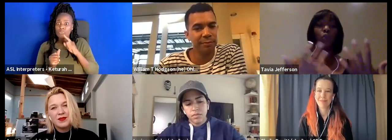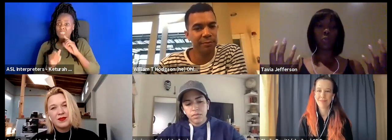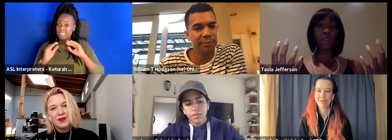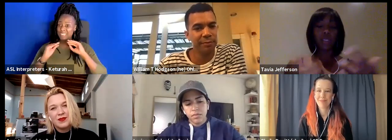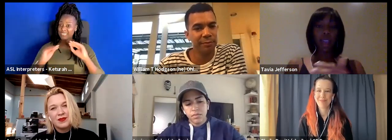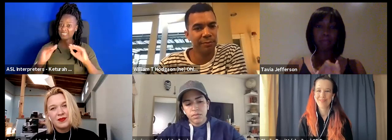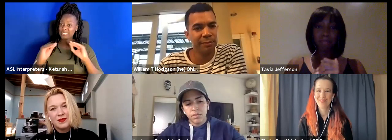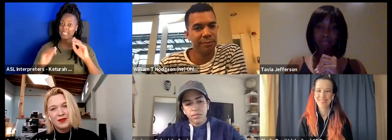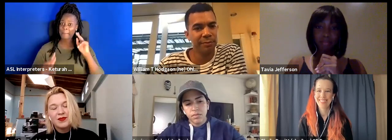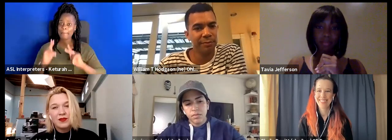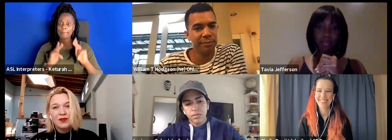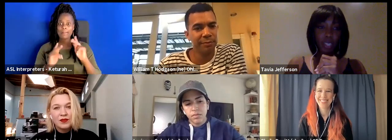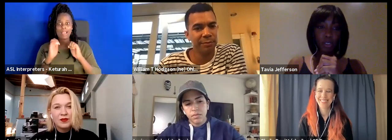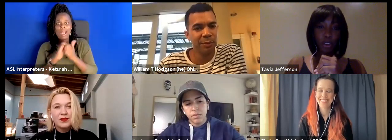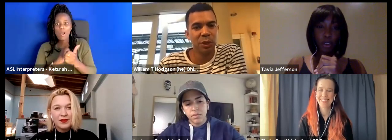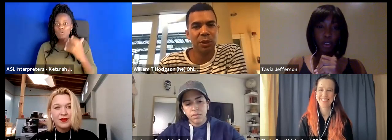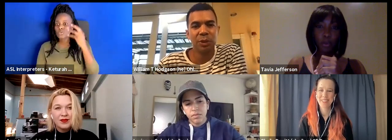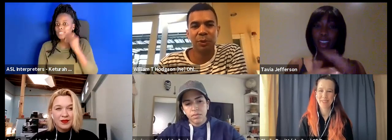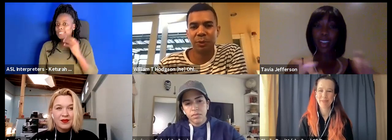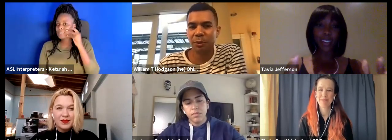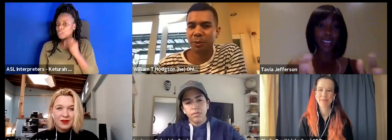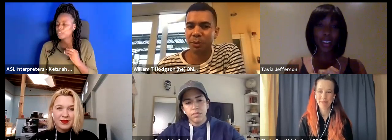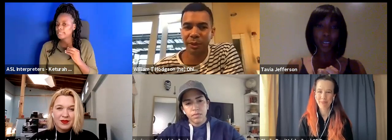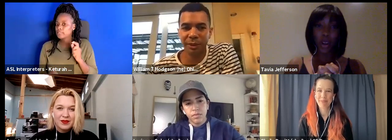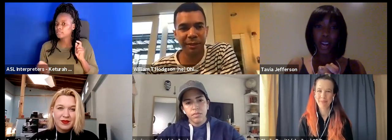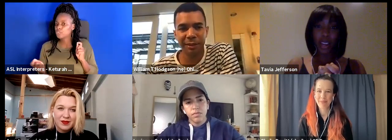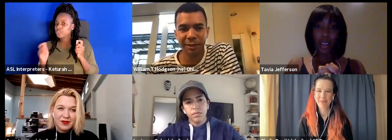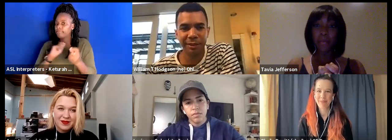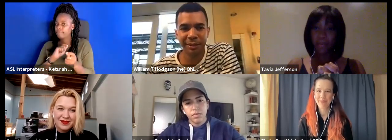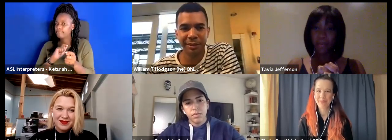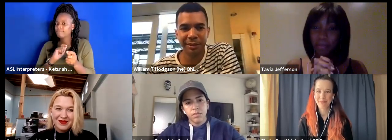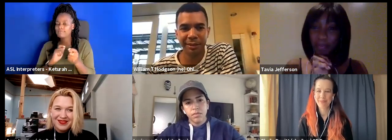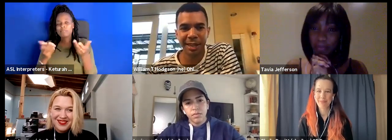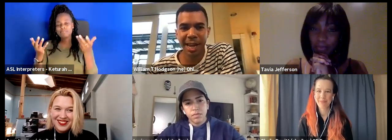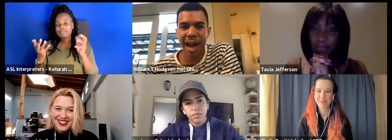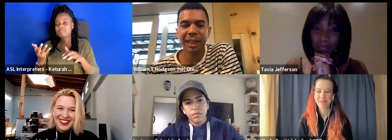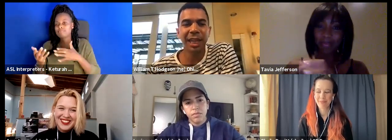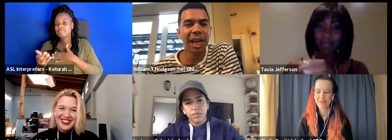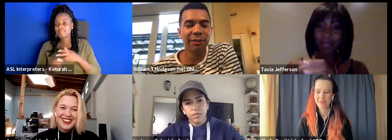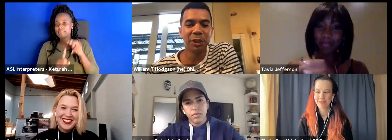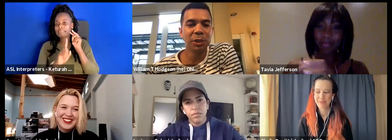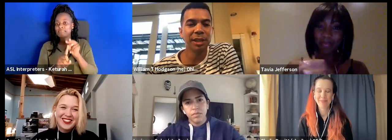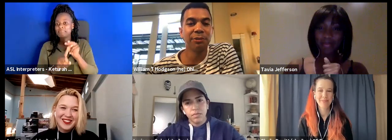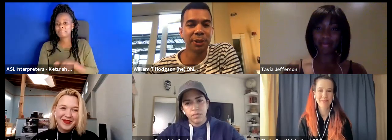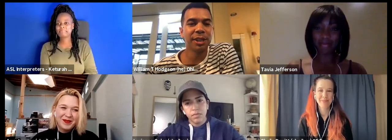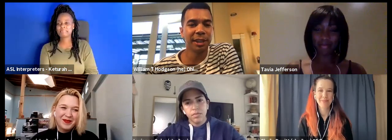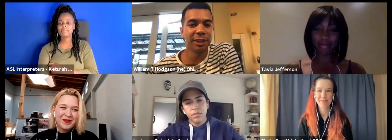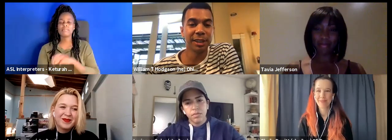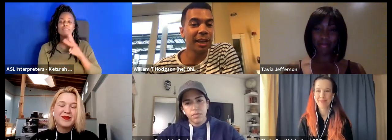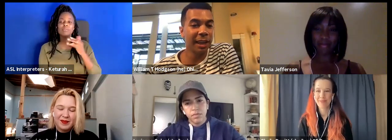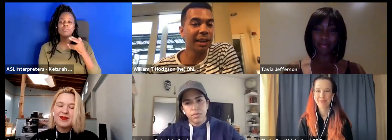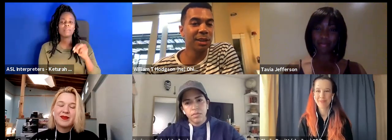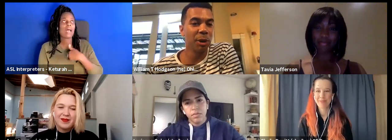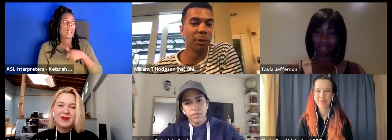how to experience that. So that is kind of where I am. I love that you said diverse